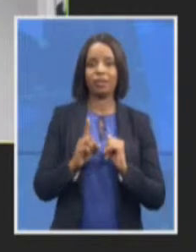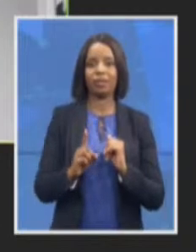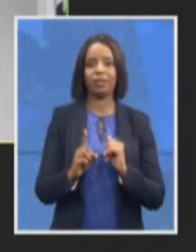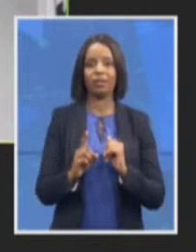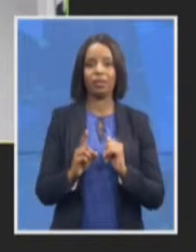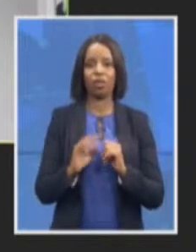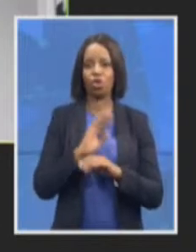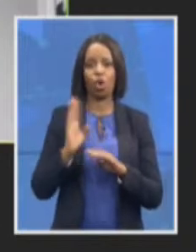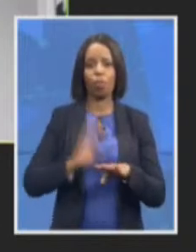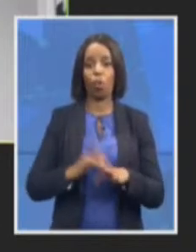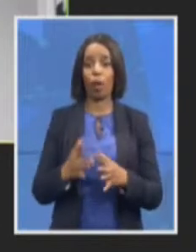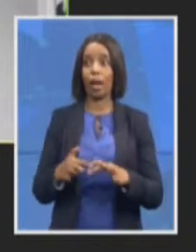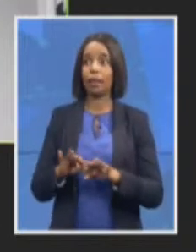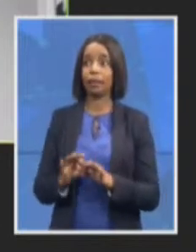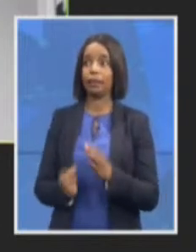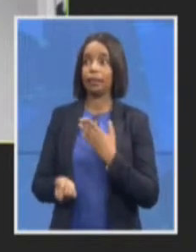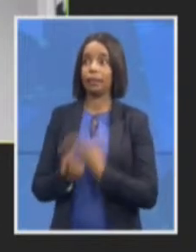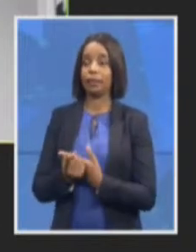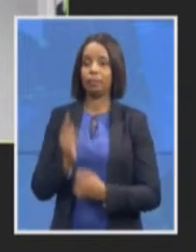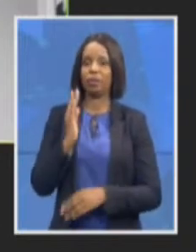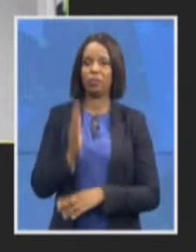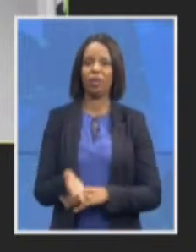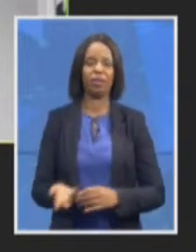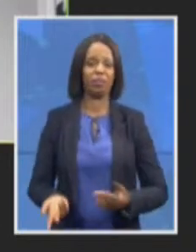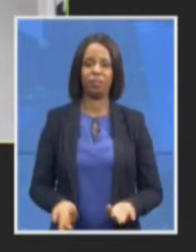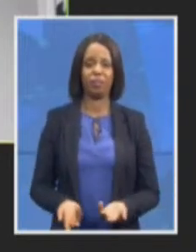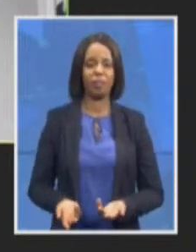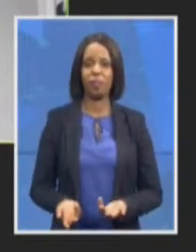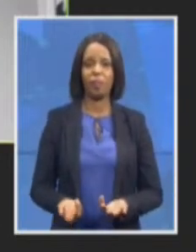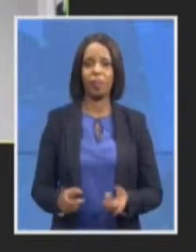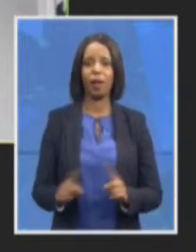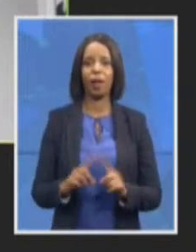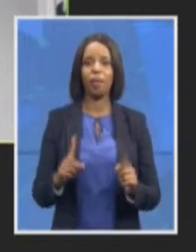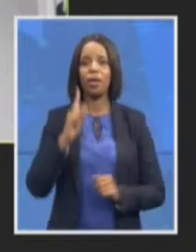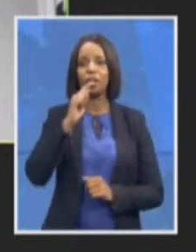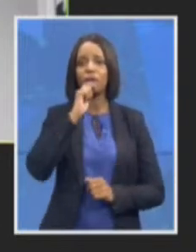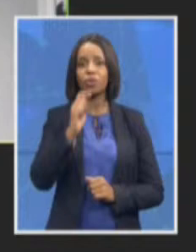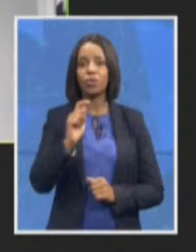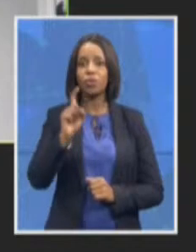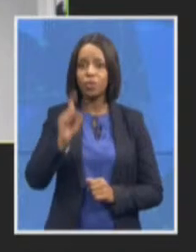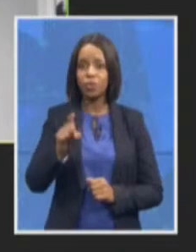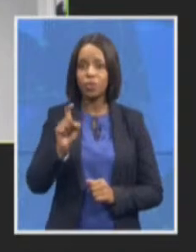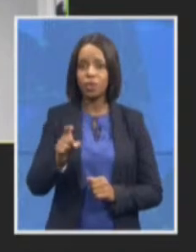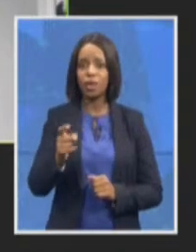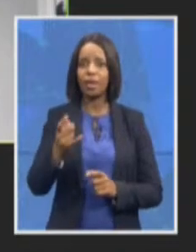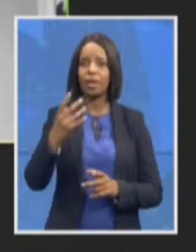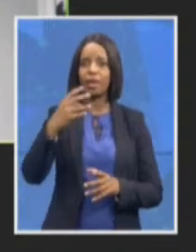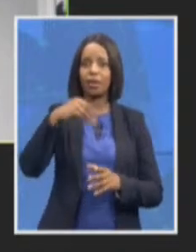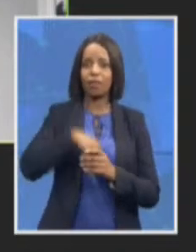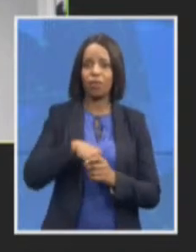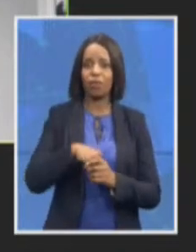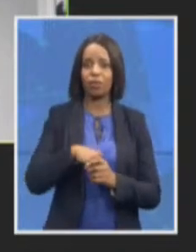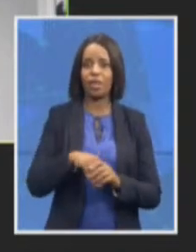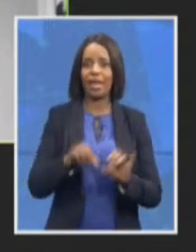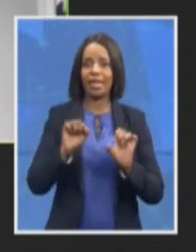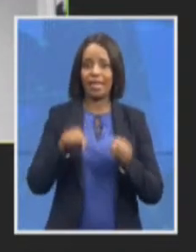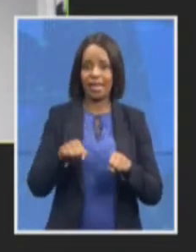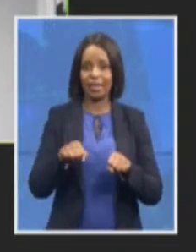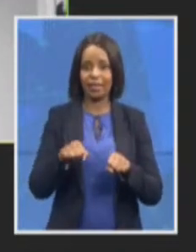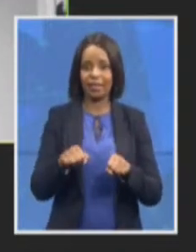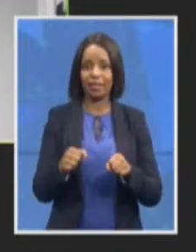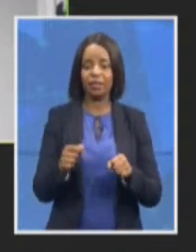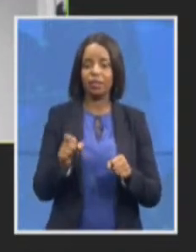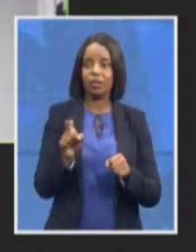important that even though the wheels of justice are turning slowly they are turning and people cannot act with brazen